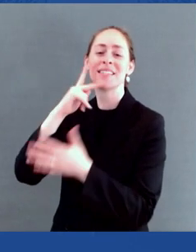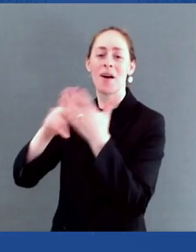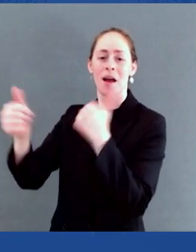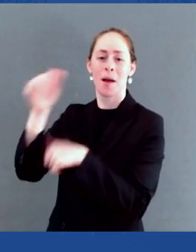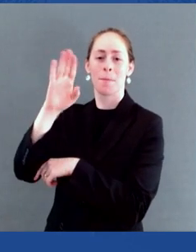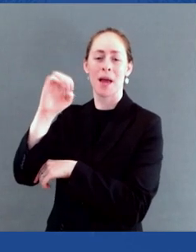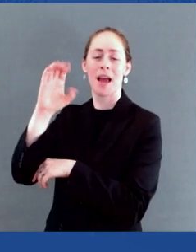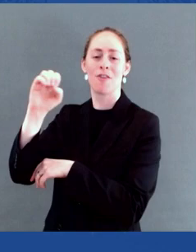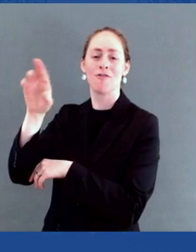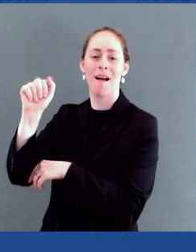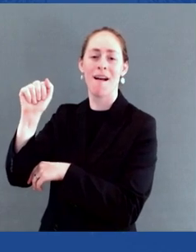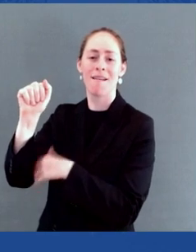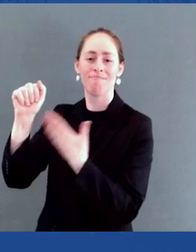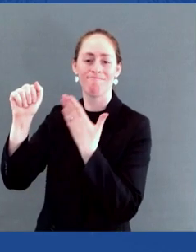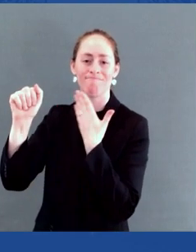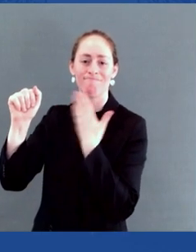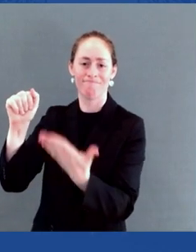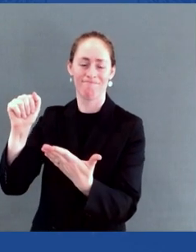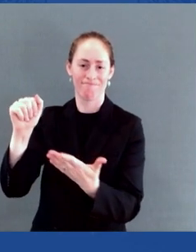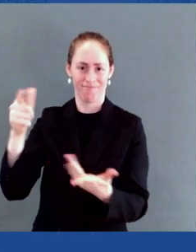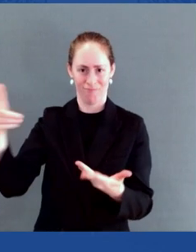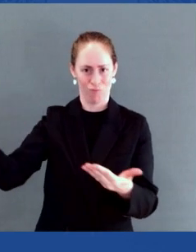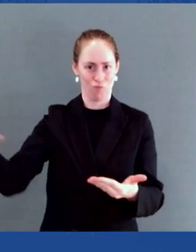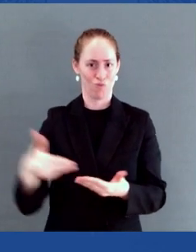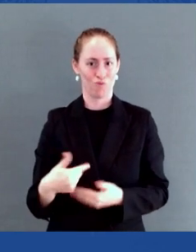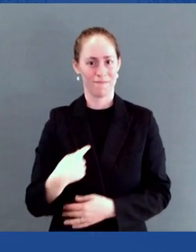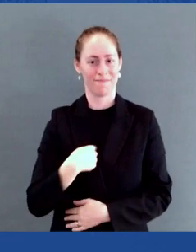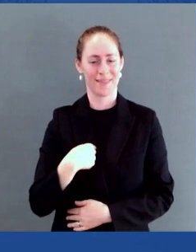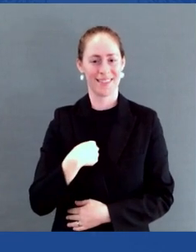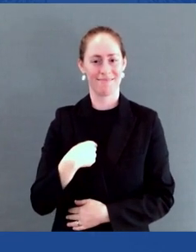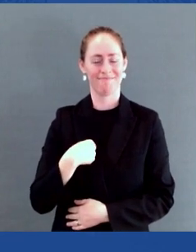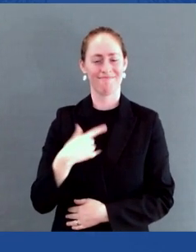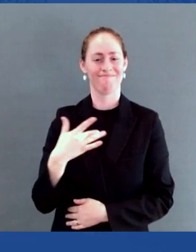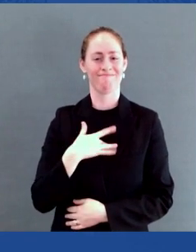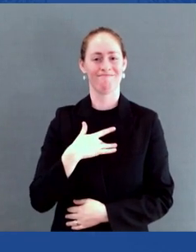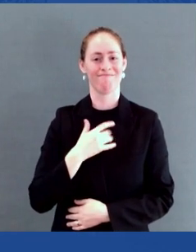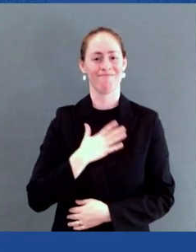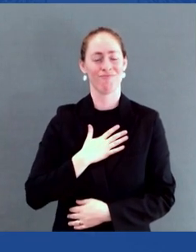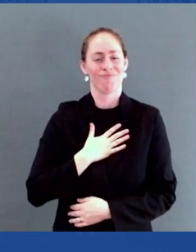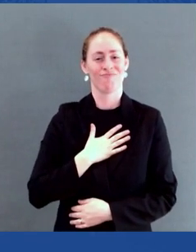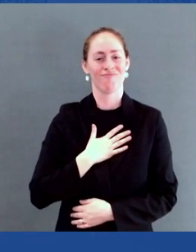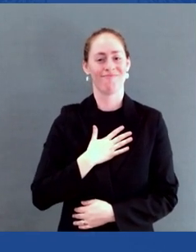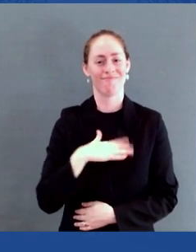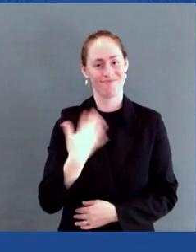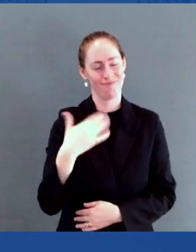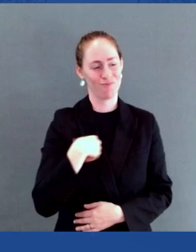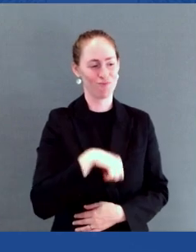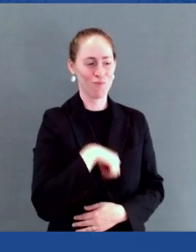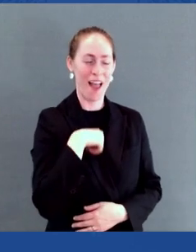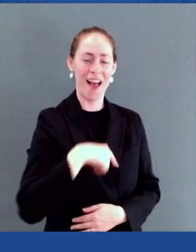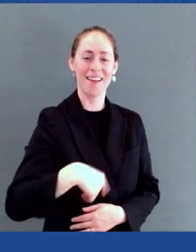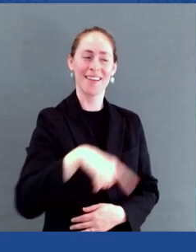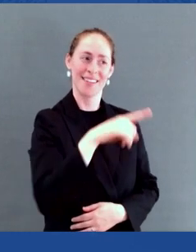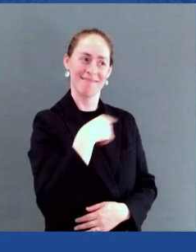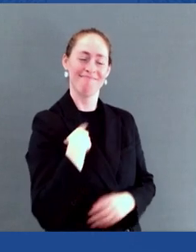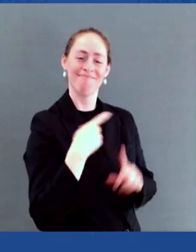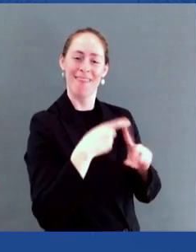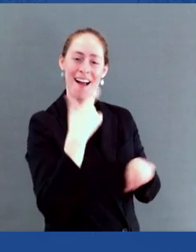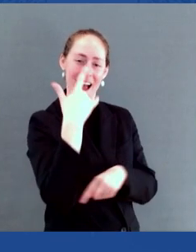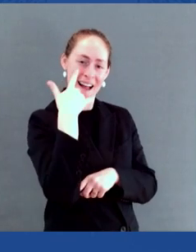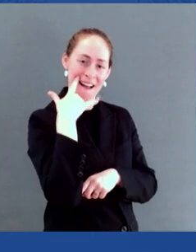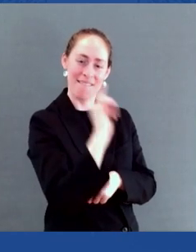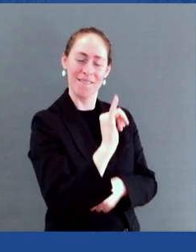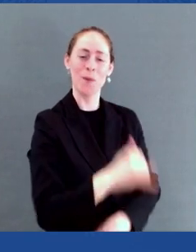the people of California very proud with your leadership. My name is Gabriel Maldonado, an LGBTQ and HIV